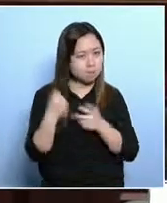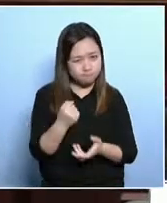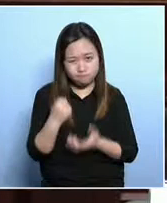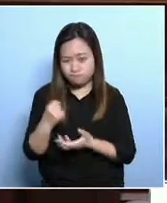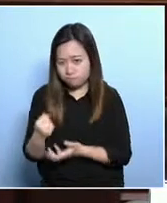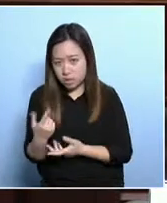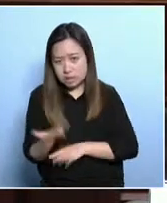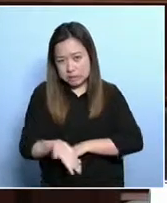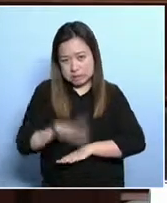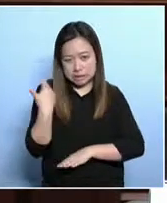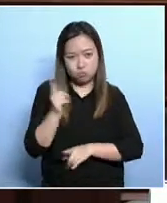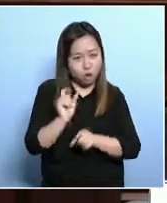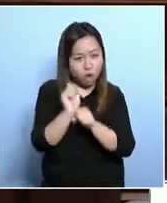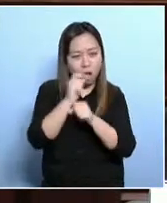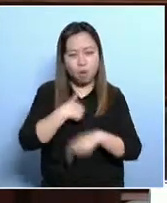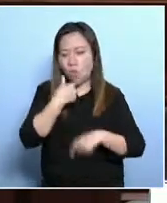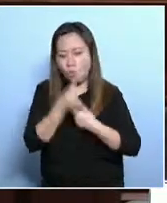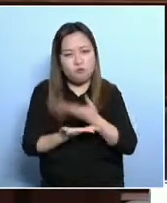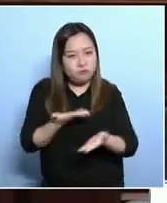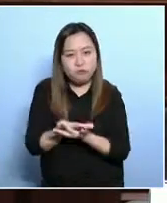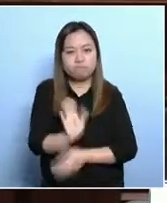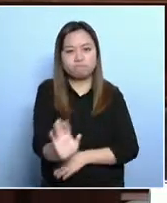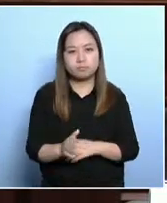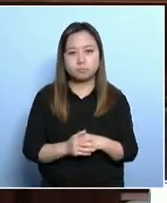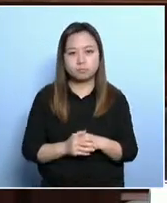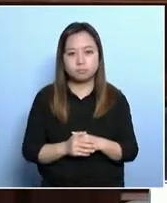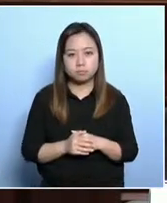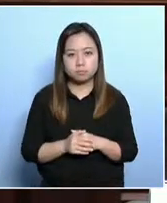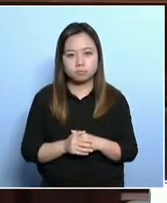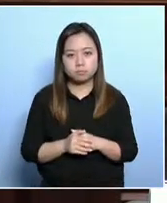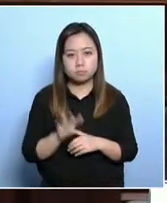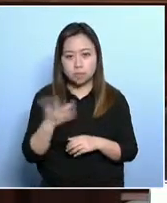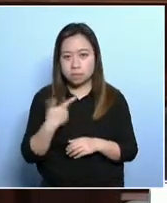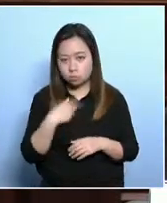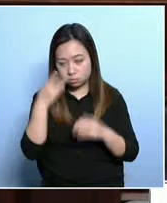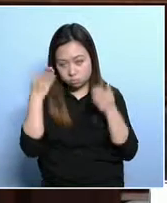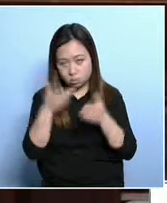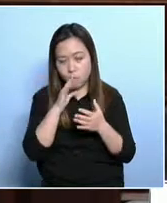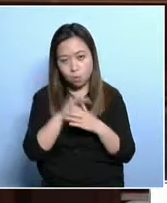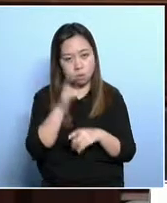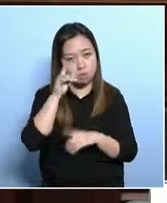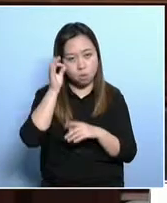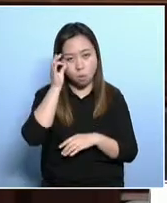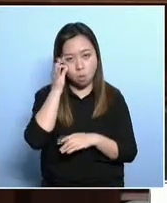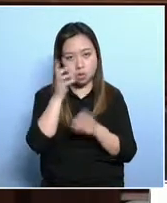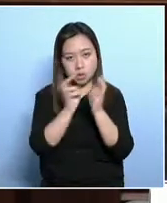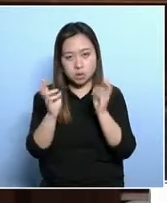On input of resources, I will not repeat myself now, but